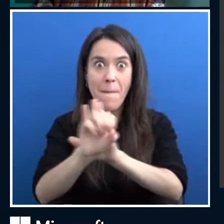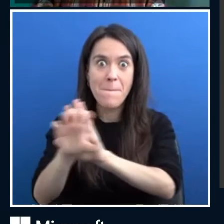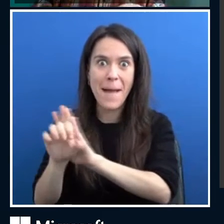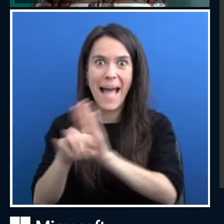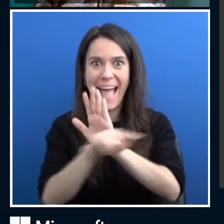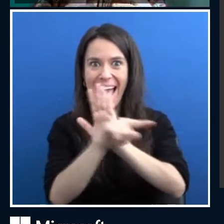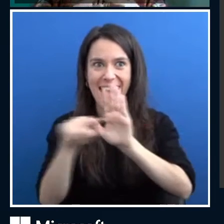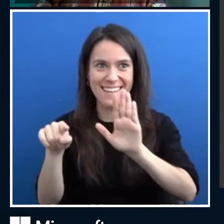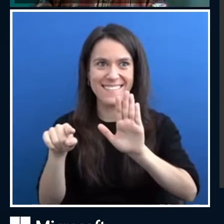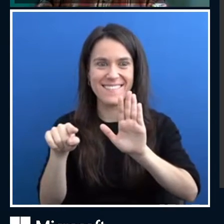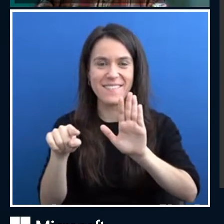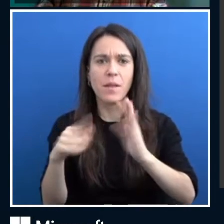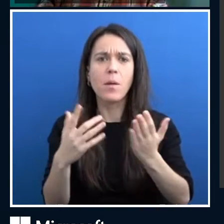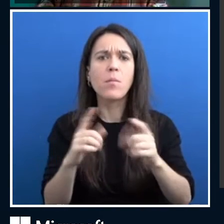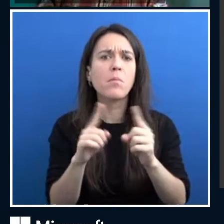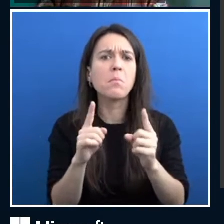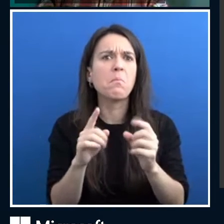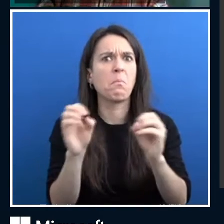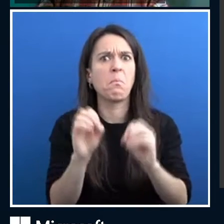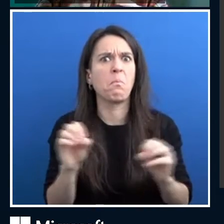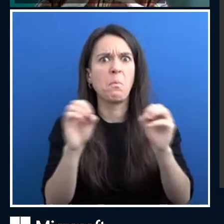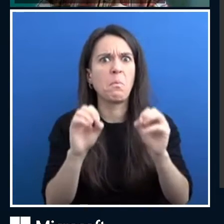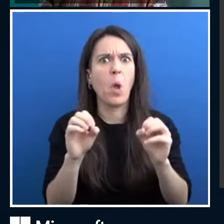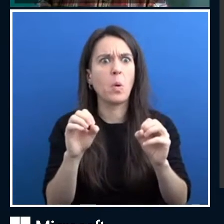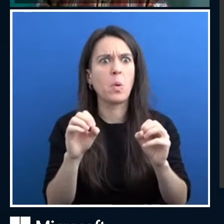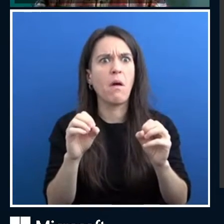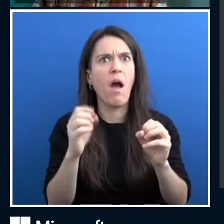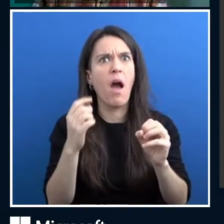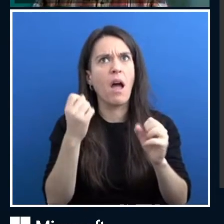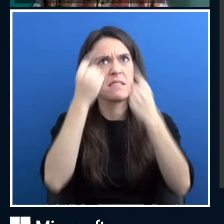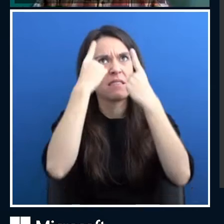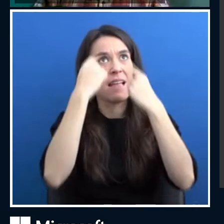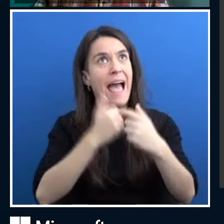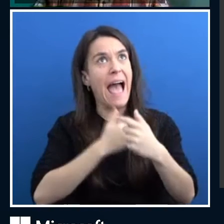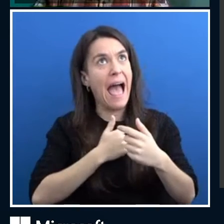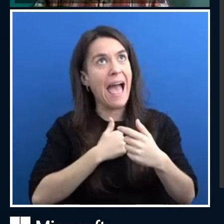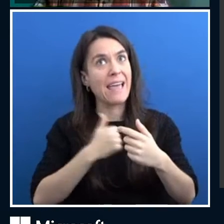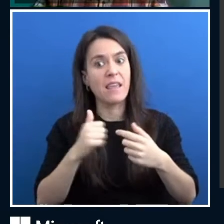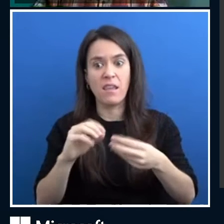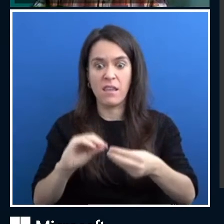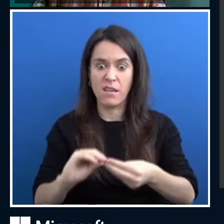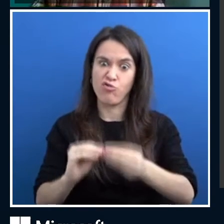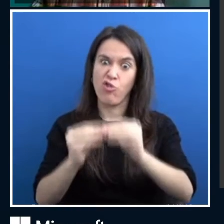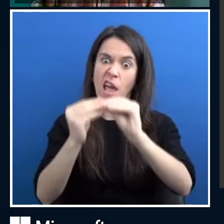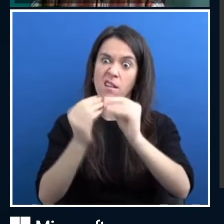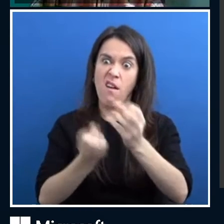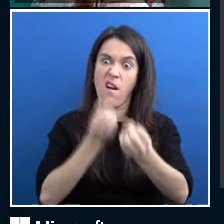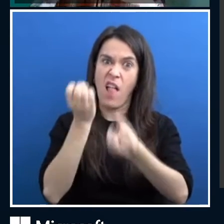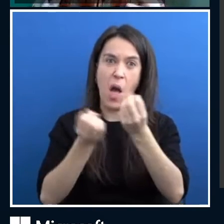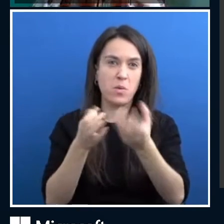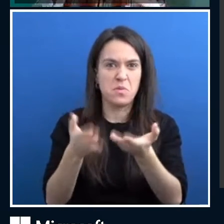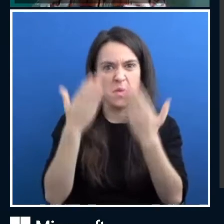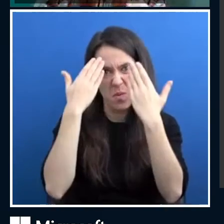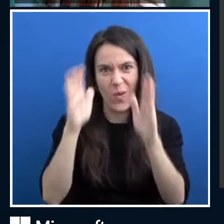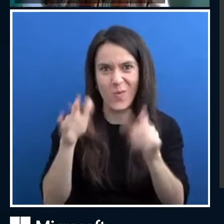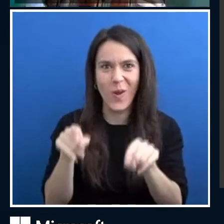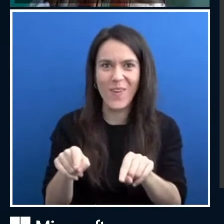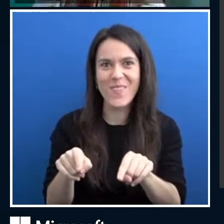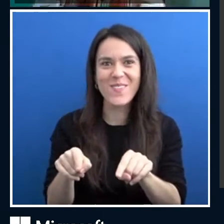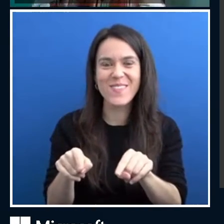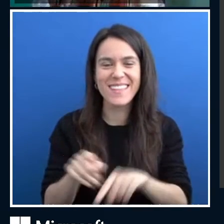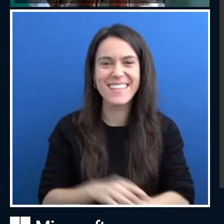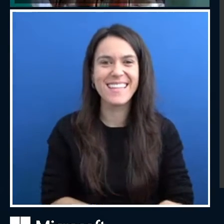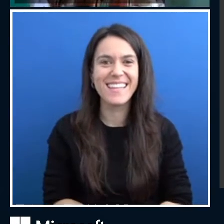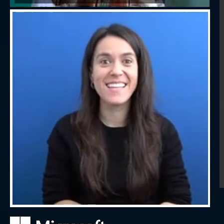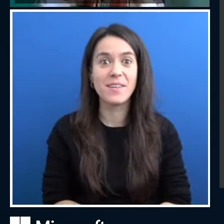doesn't understand that it's creating flowers, it doesn't want to create flowers. So what's actually happening here is that we